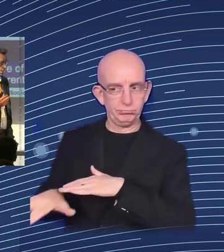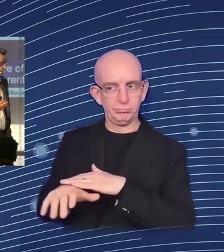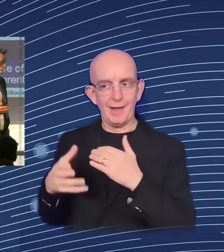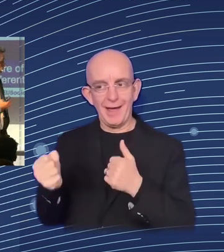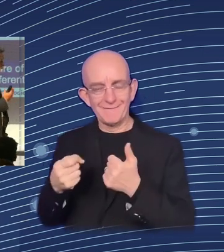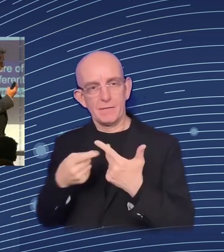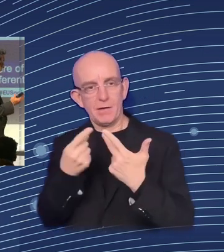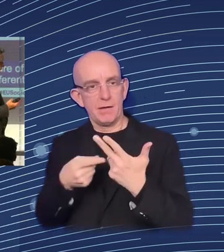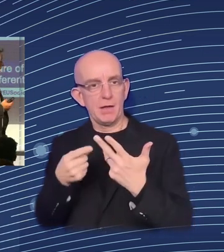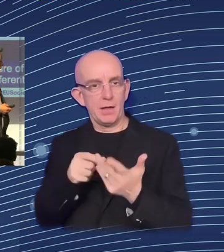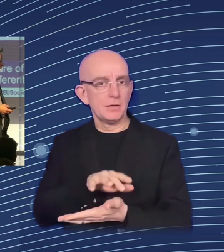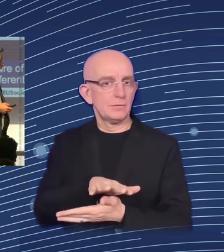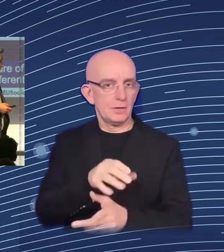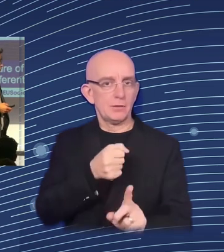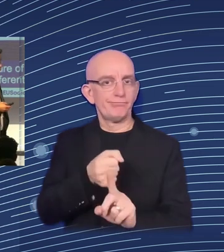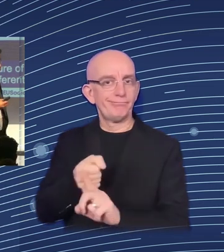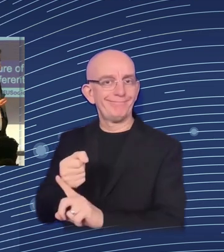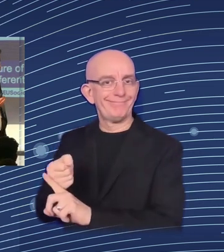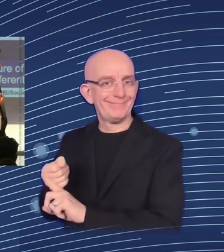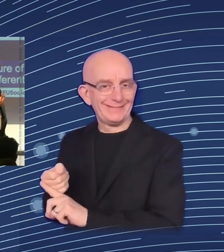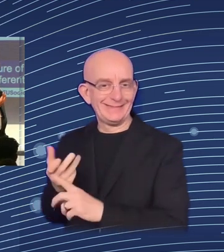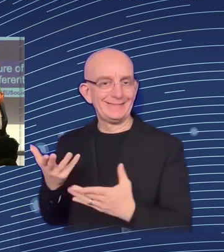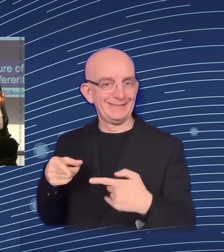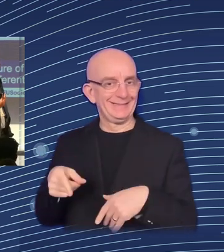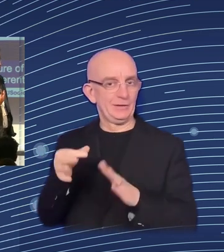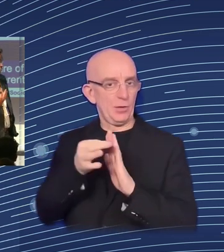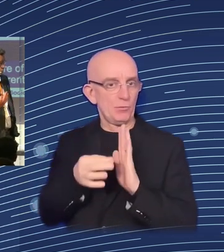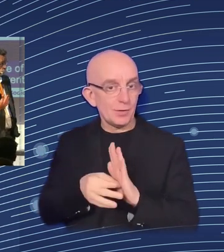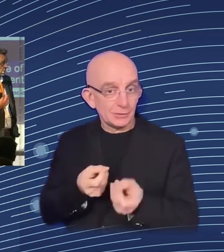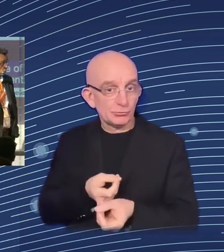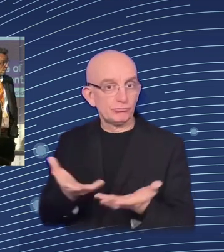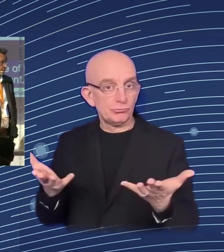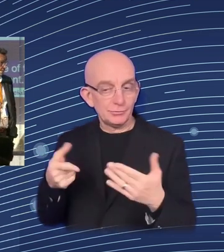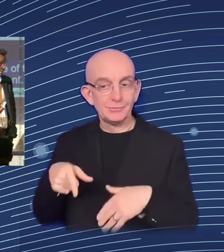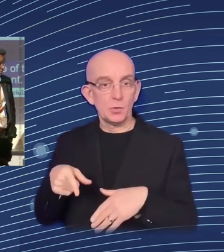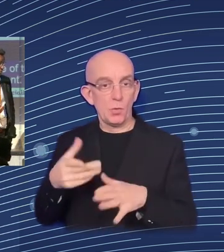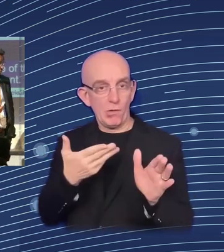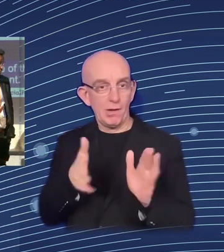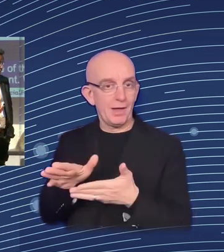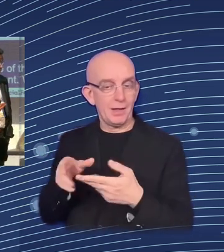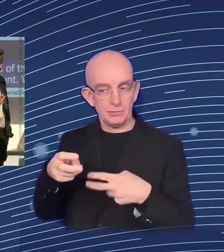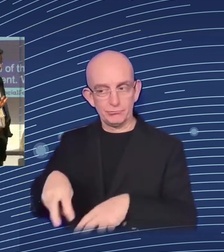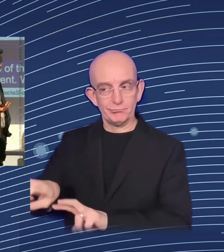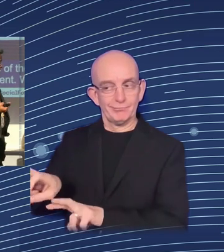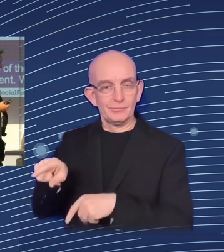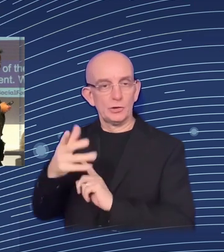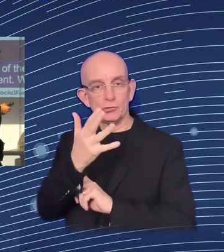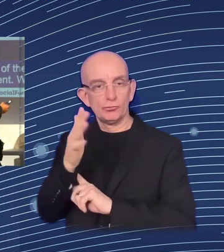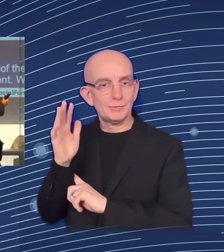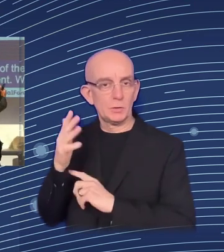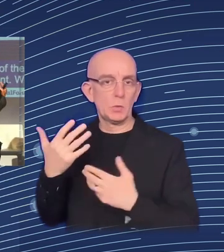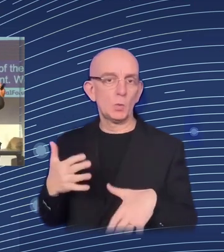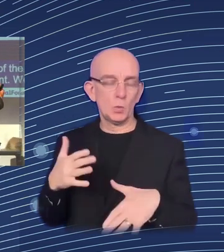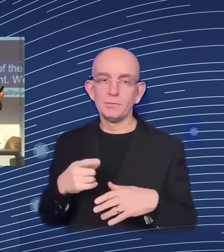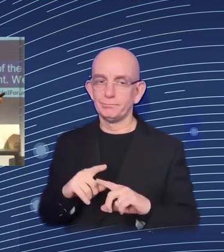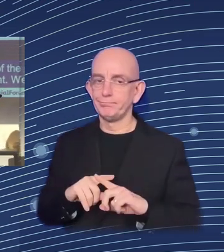worker rights, to active labor market policy, and so on, which are maybe the best ones to accompany these trends in terms of digitalization.